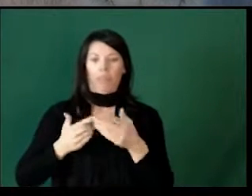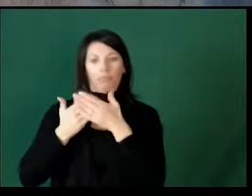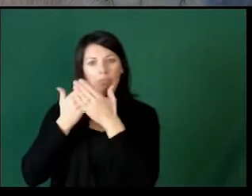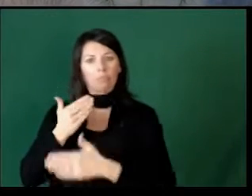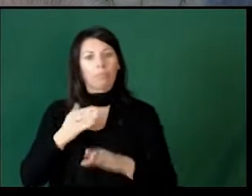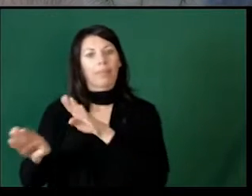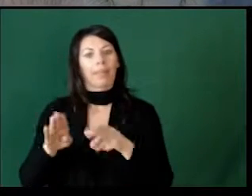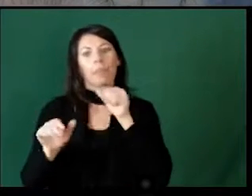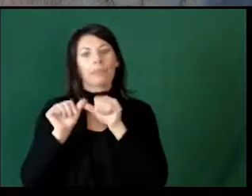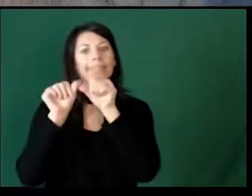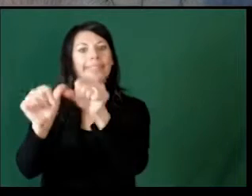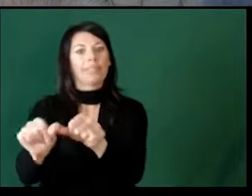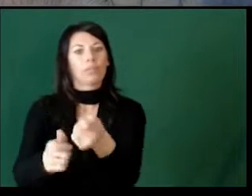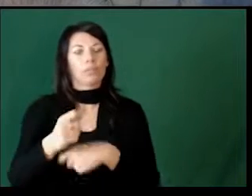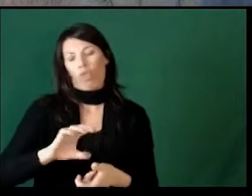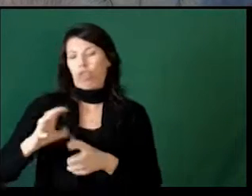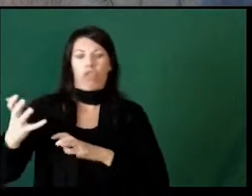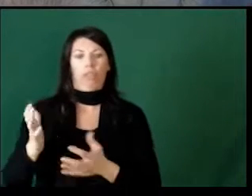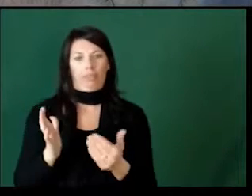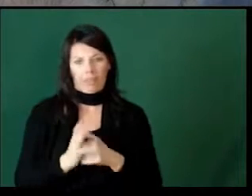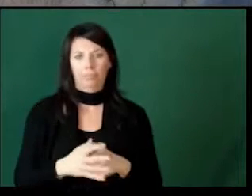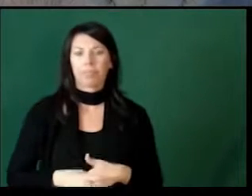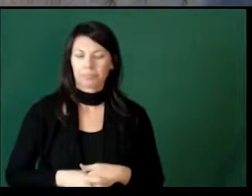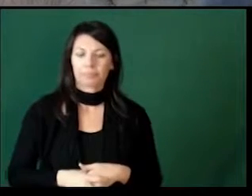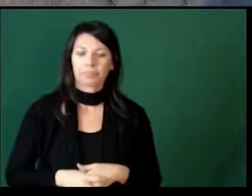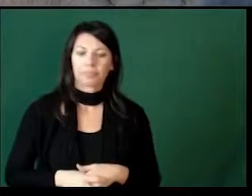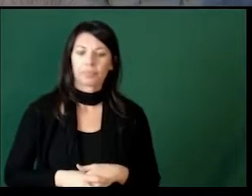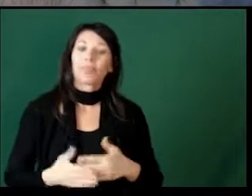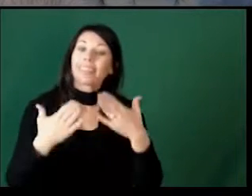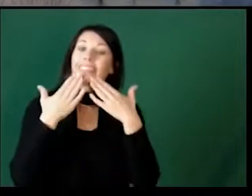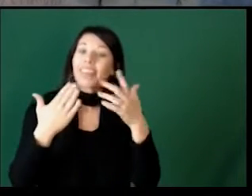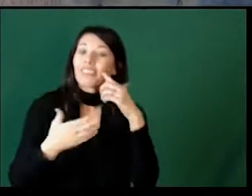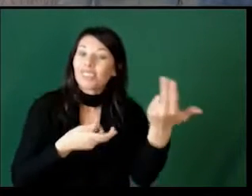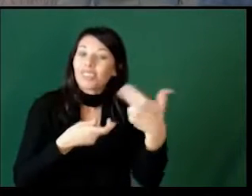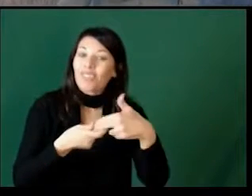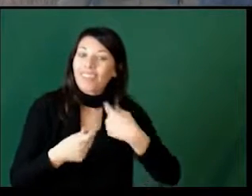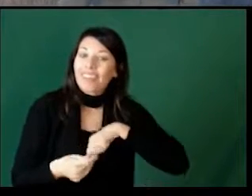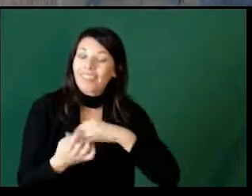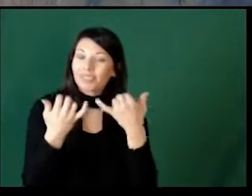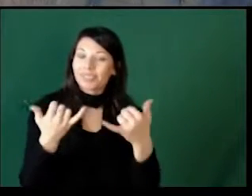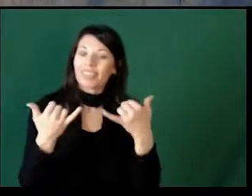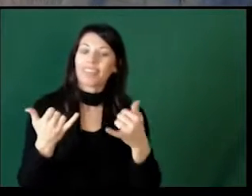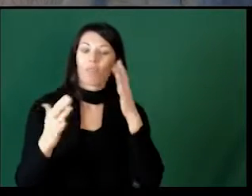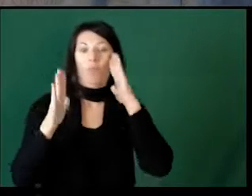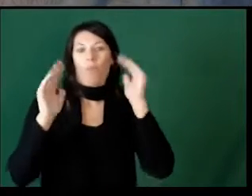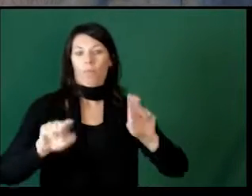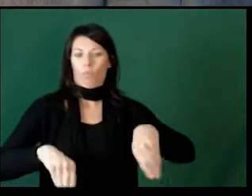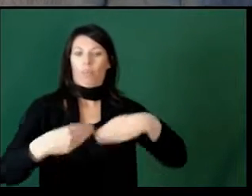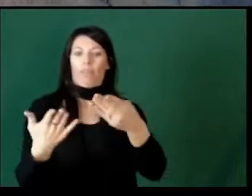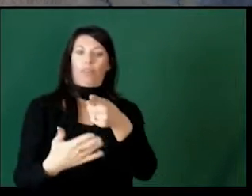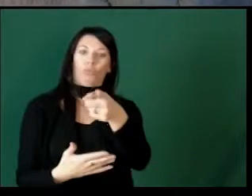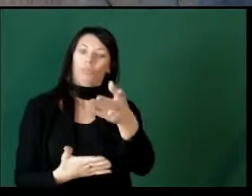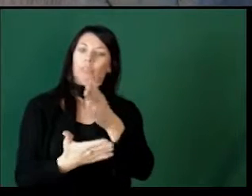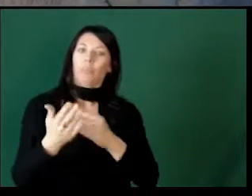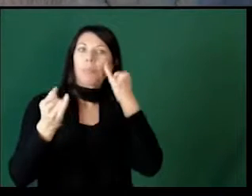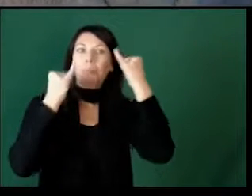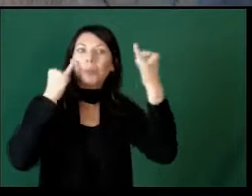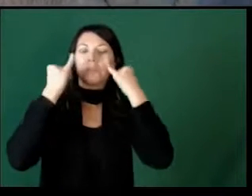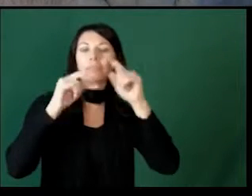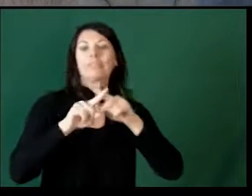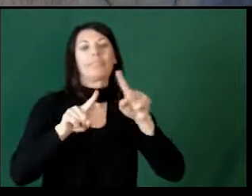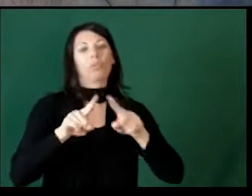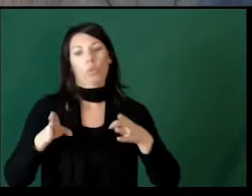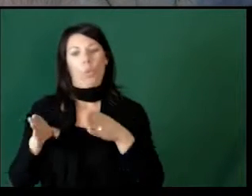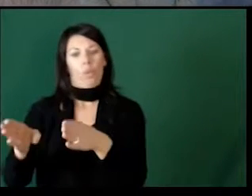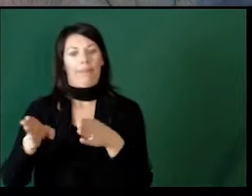you'll see that behavior carried out in the long run. So we thank you for joining us today. Hopefully we've provided you